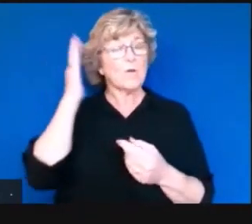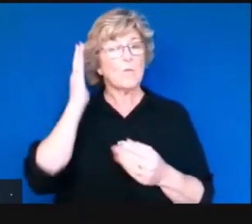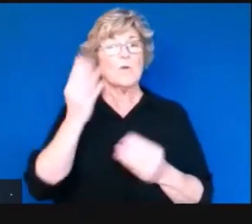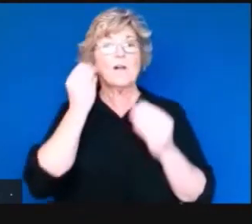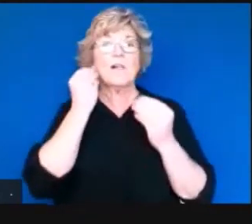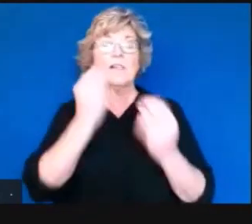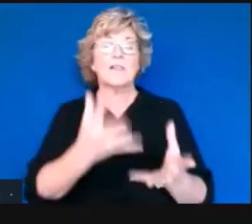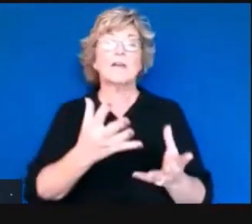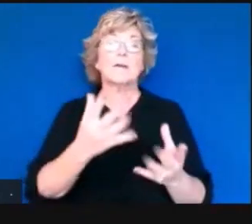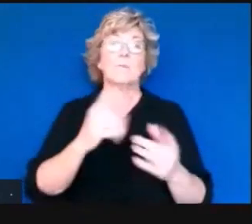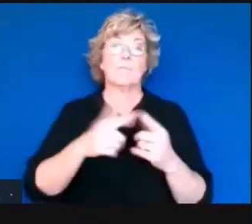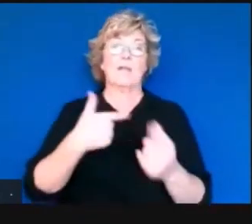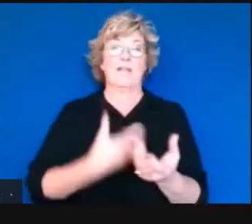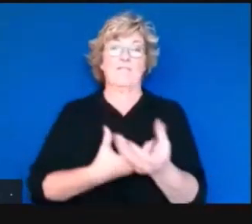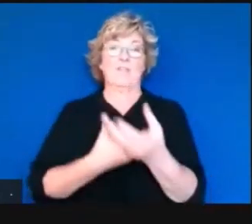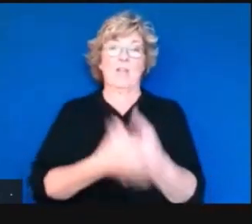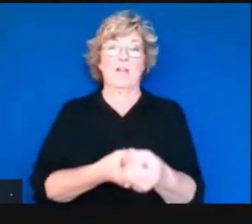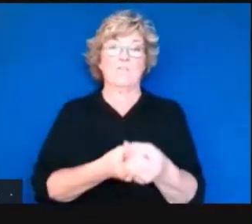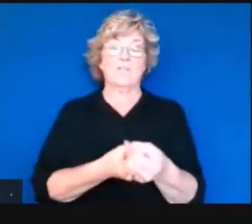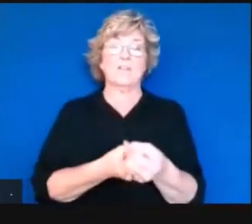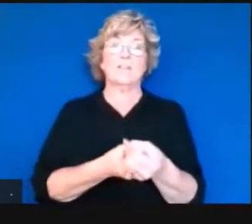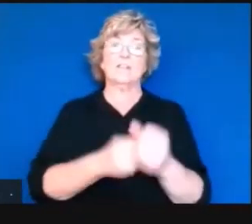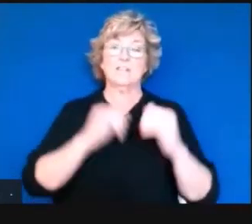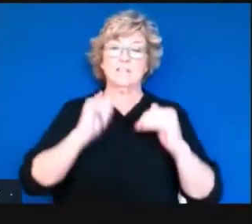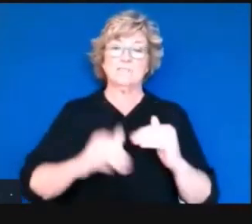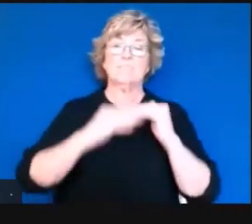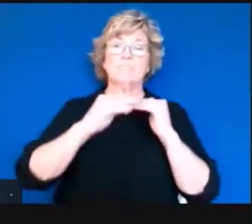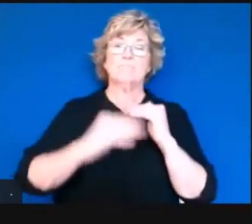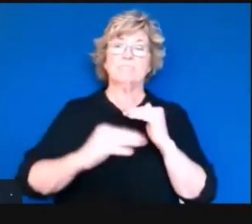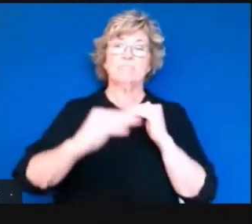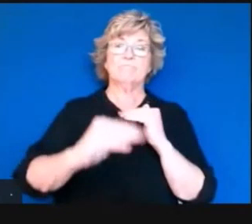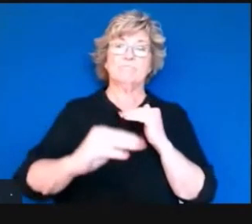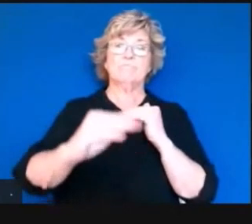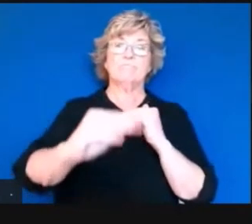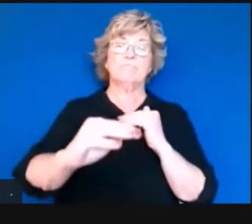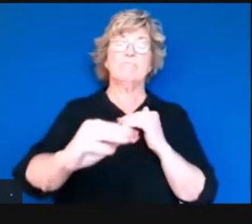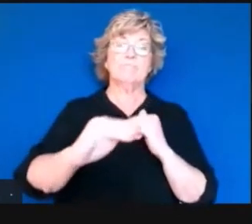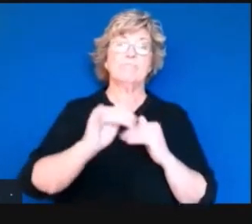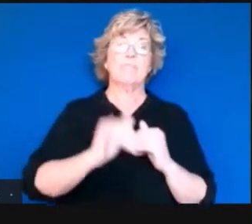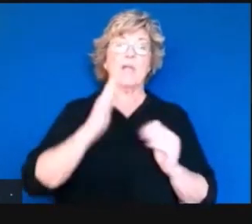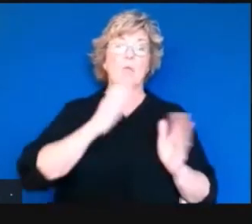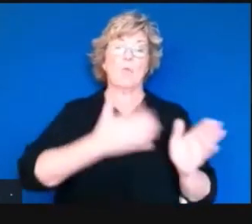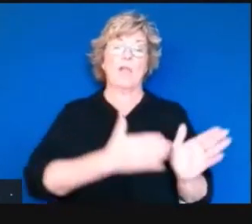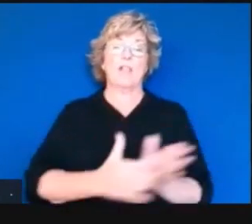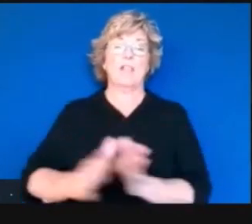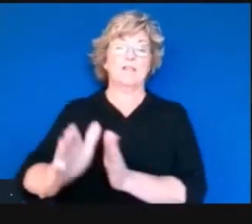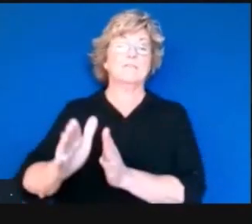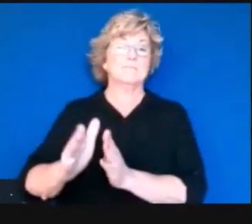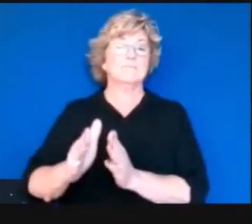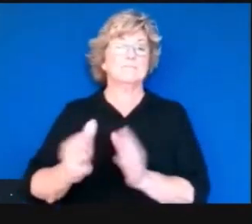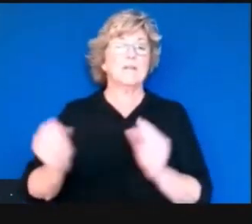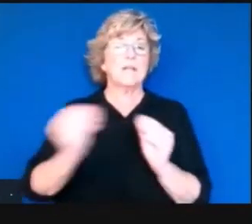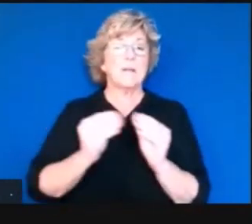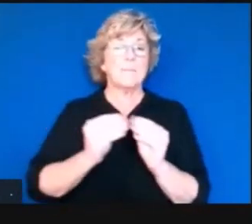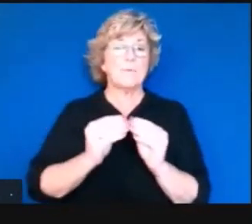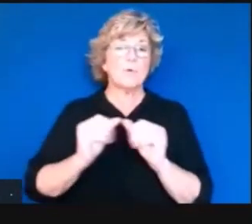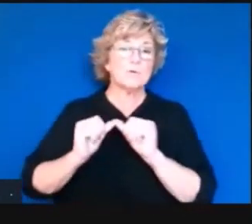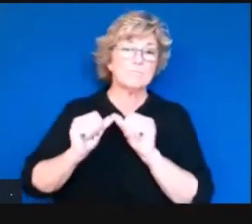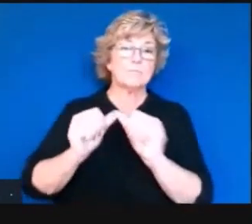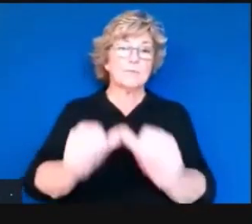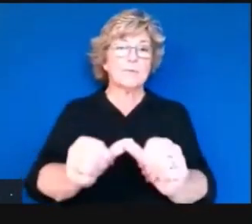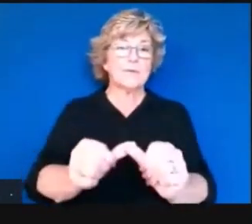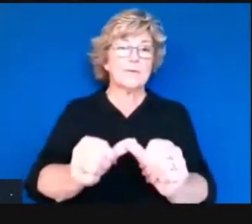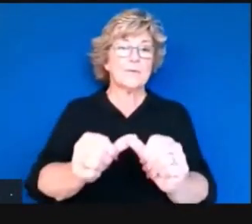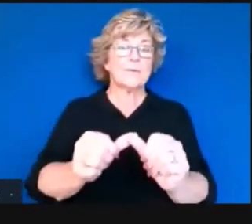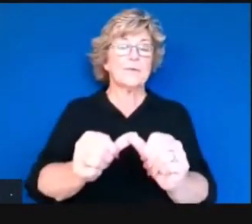But we now have confidence in that cadence. And so for our planning purposes, that will allow us a little bit more constancy, a little bit